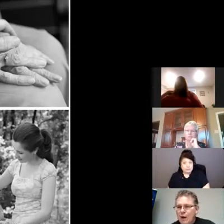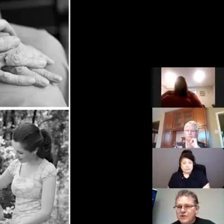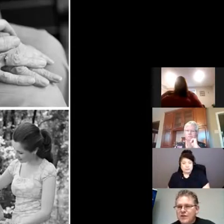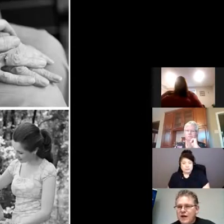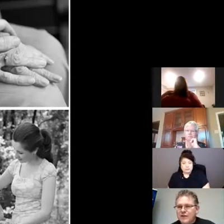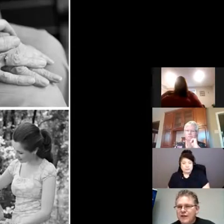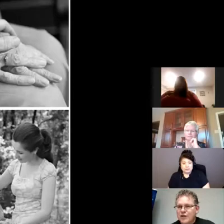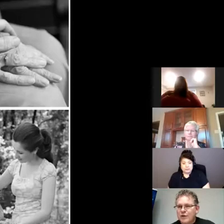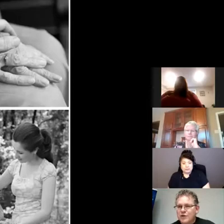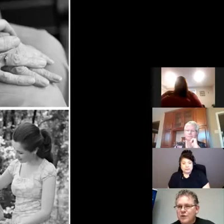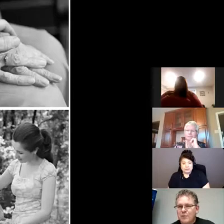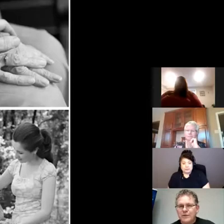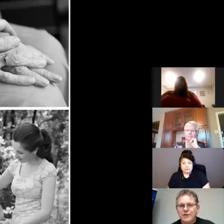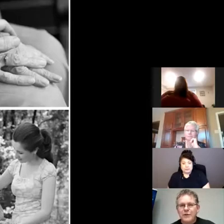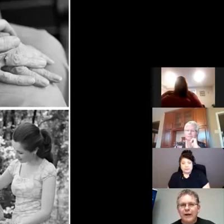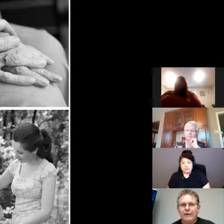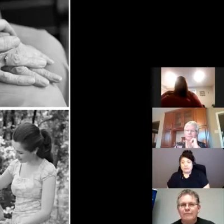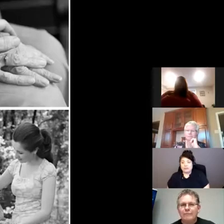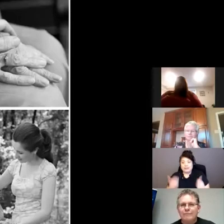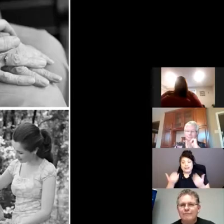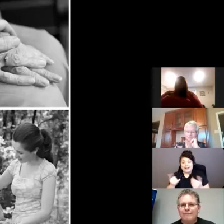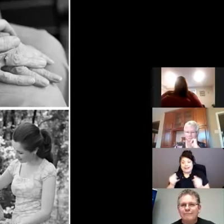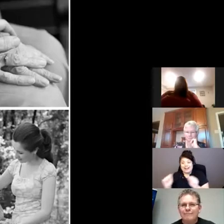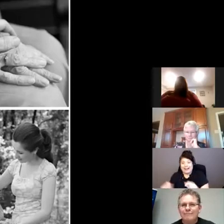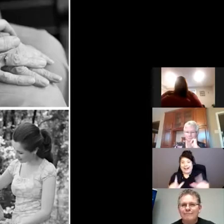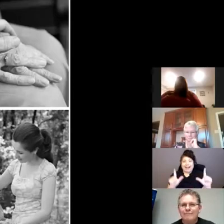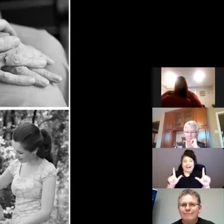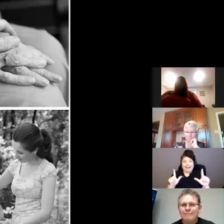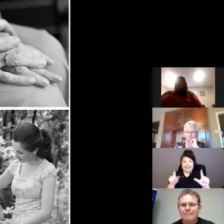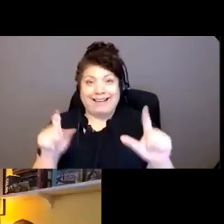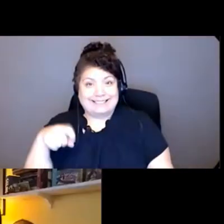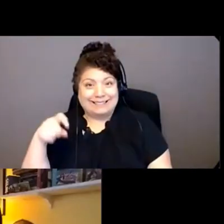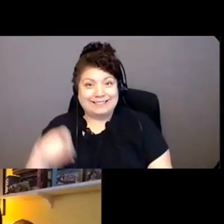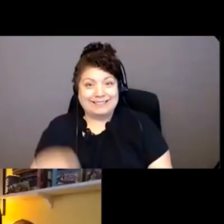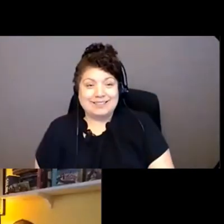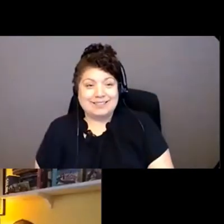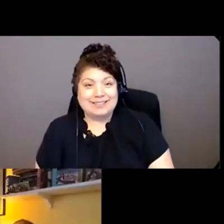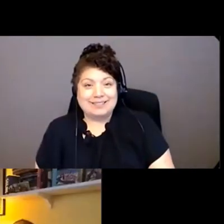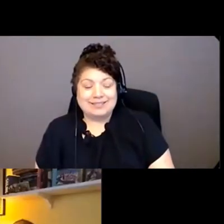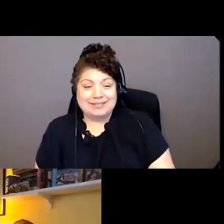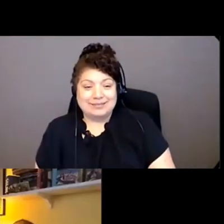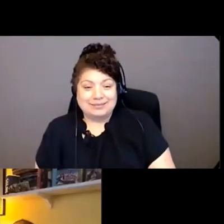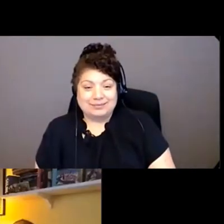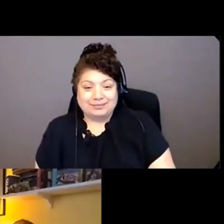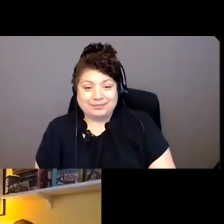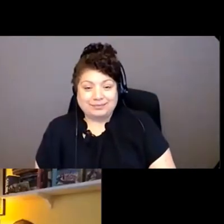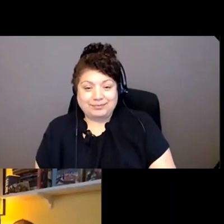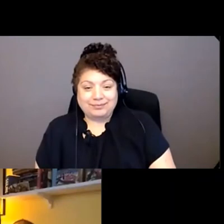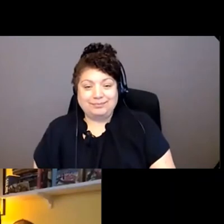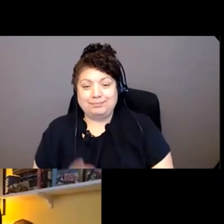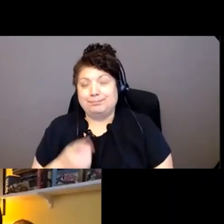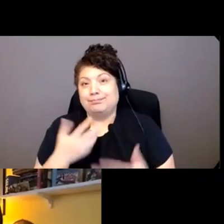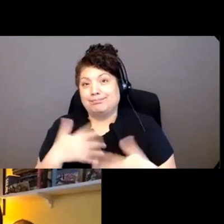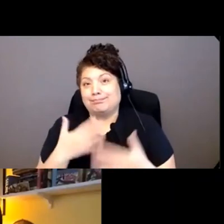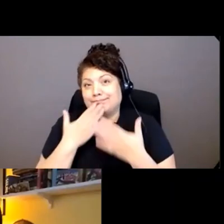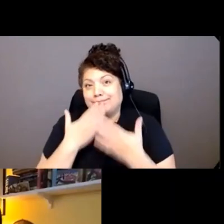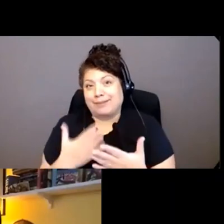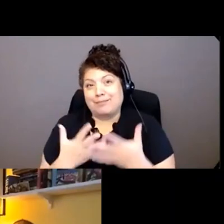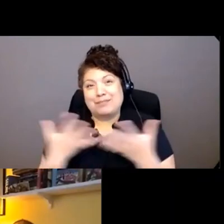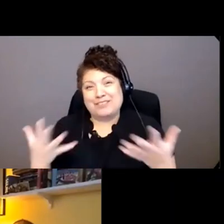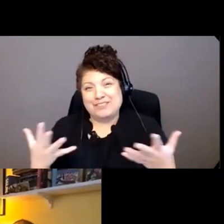Now I just have to get your picture up on the screen. Thank you very much. That was a very, very nice introduction.